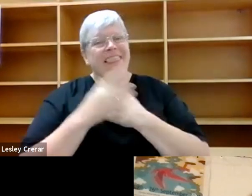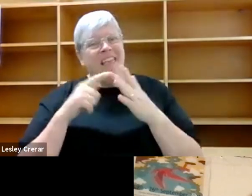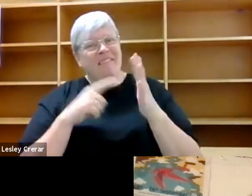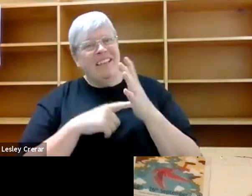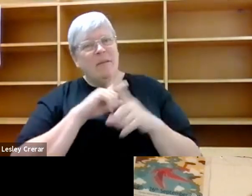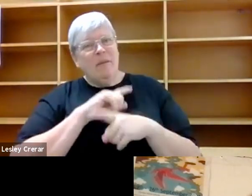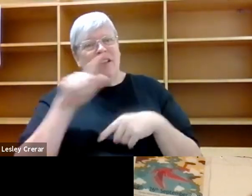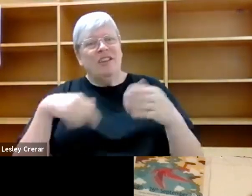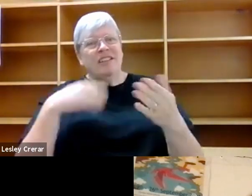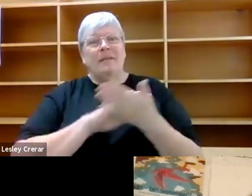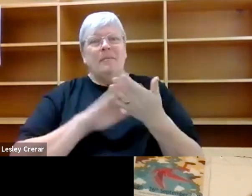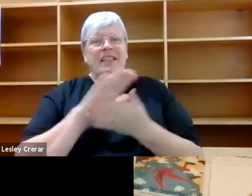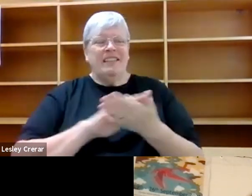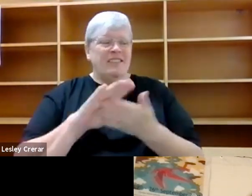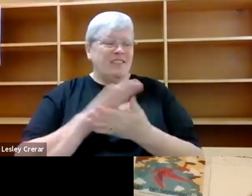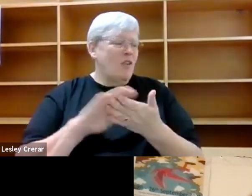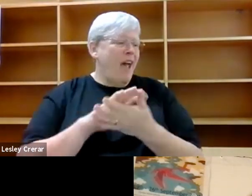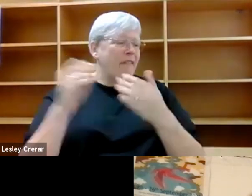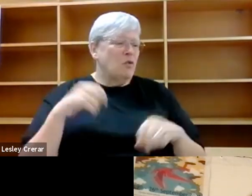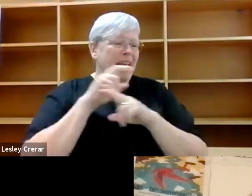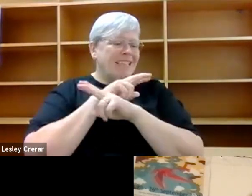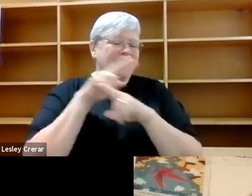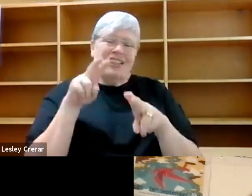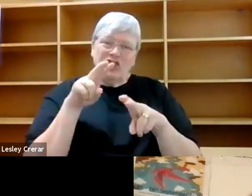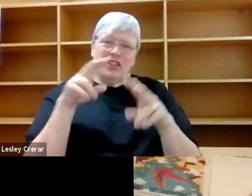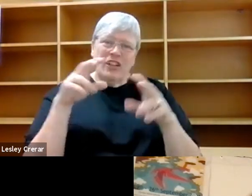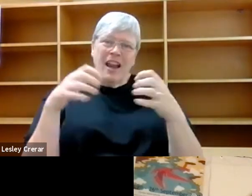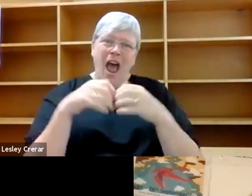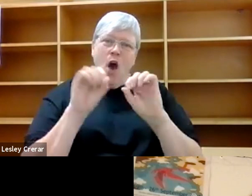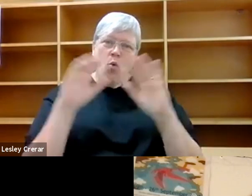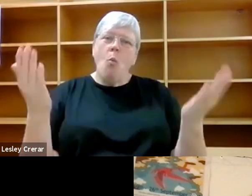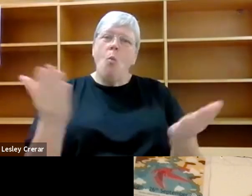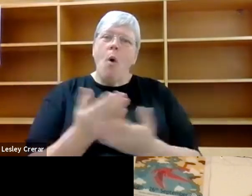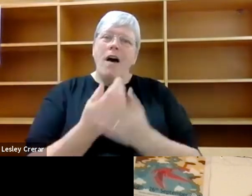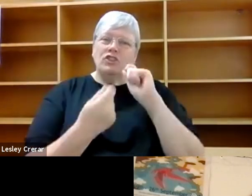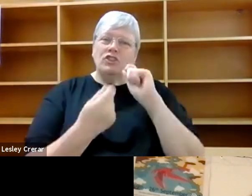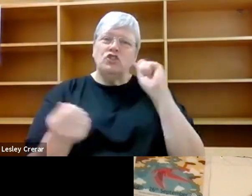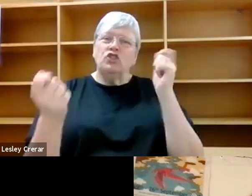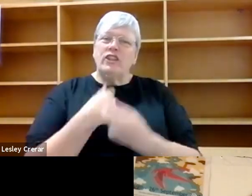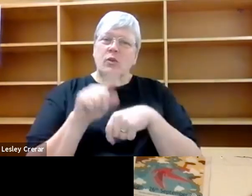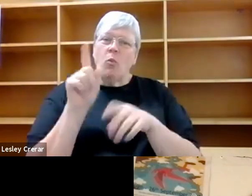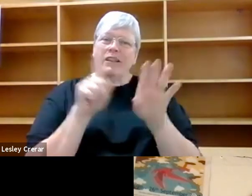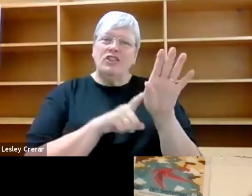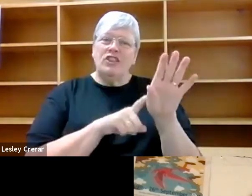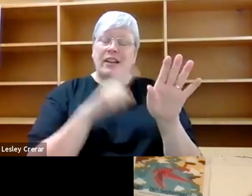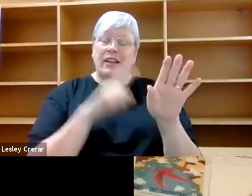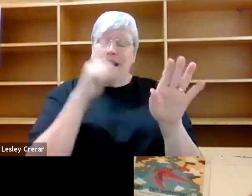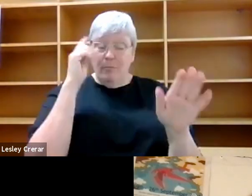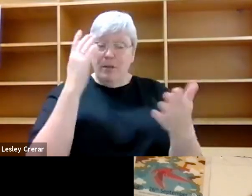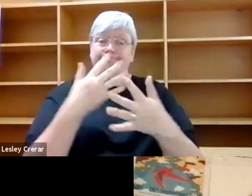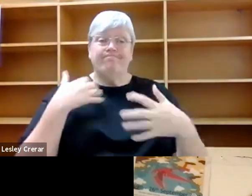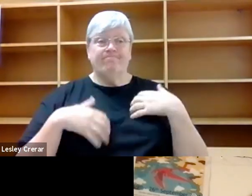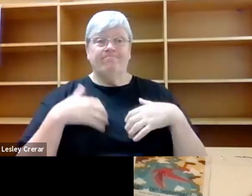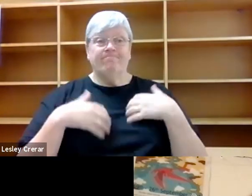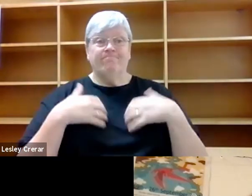pay attention to the way that the world changes year on year, which can be very frightening at the moment because we're in